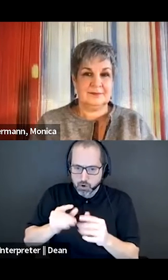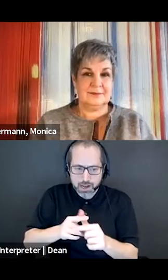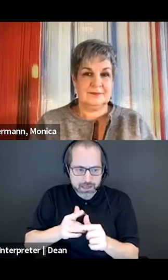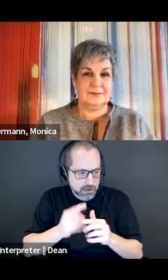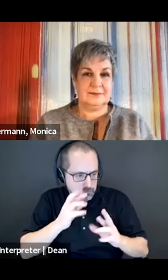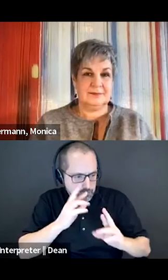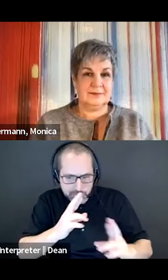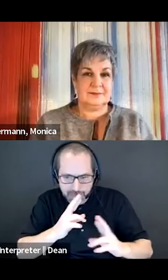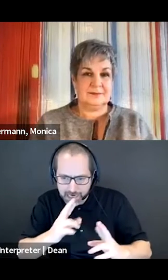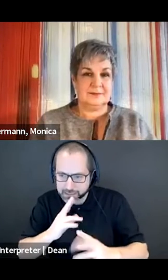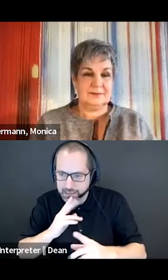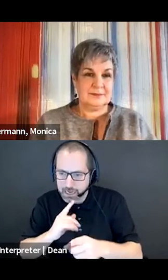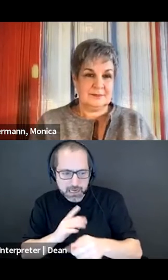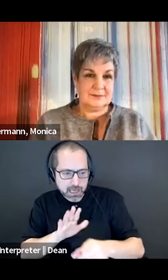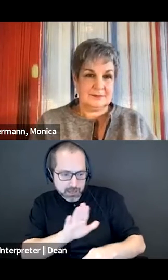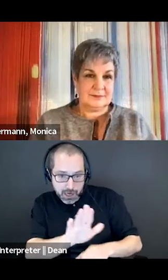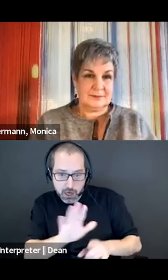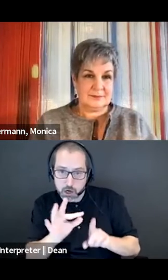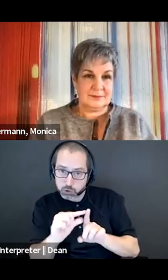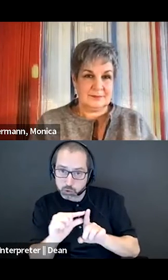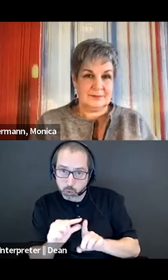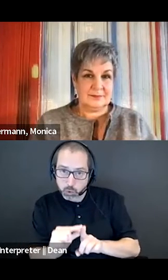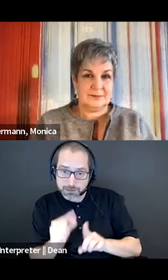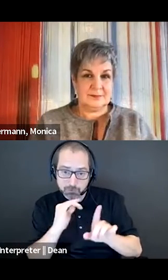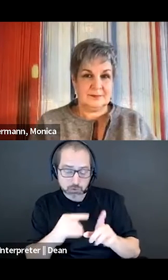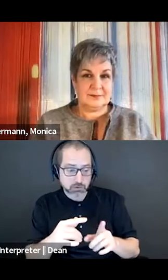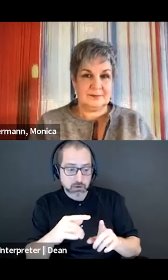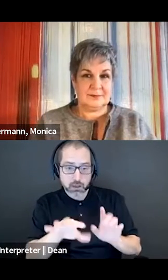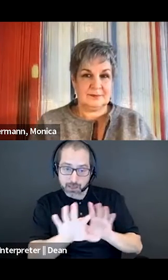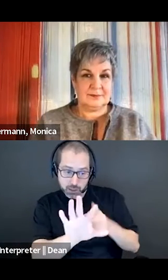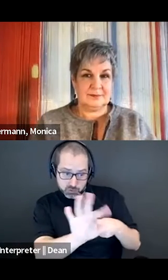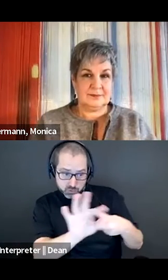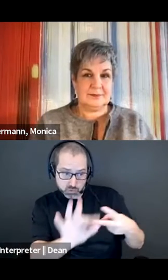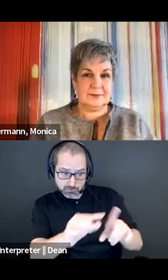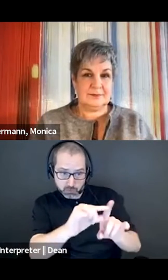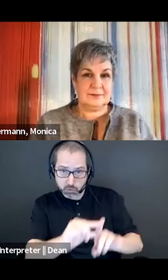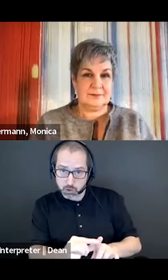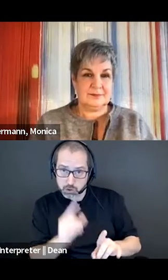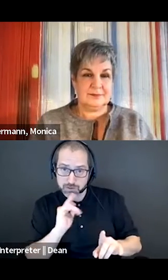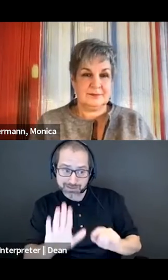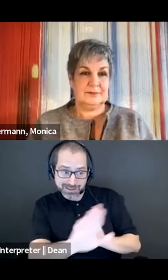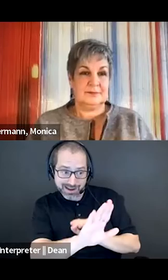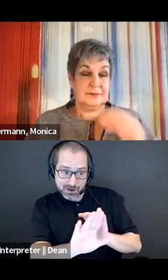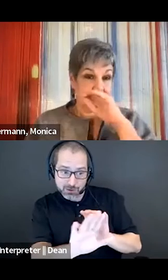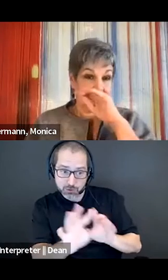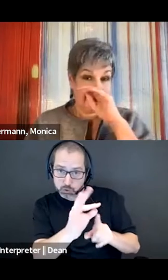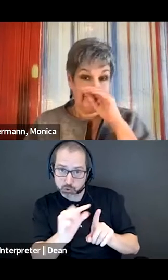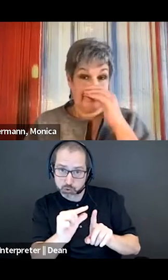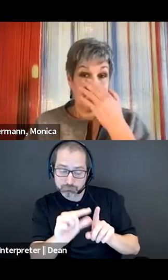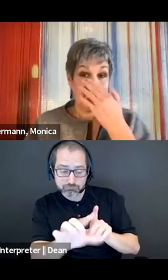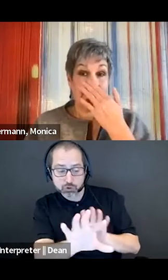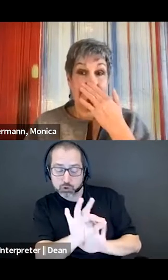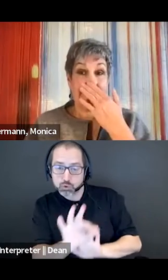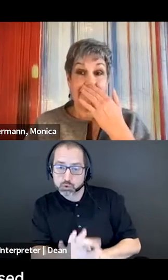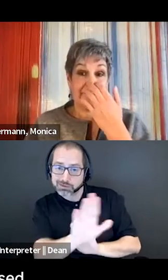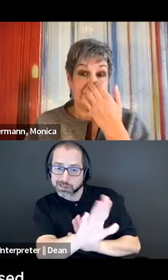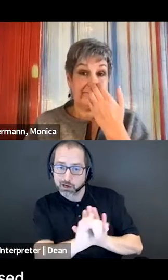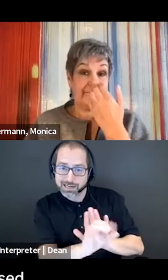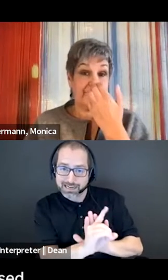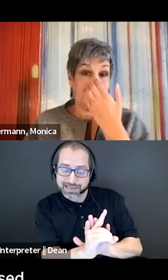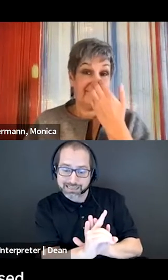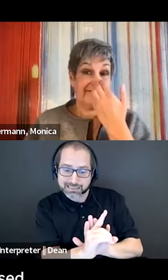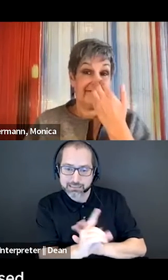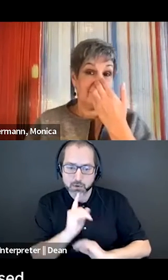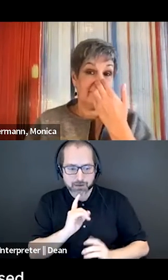they choose in terms of identity. I think starting from a place of best practice in the